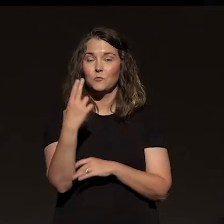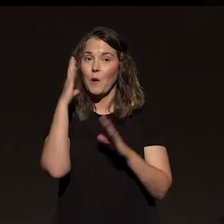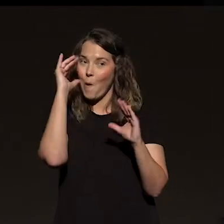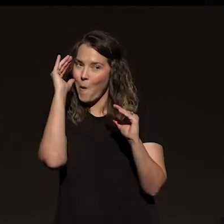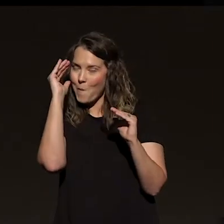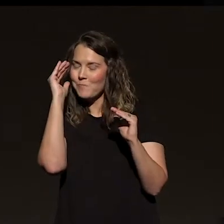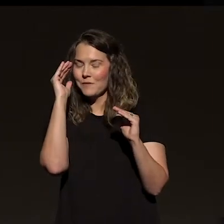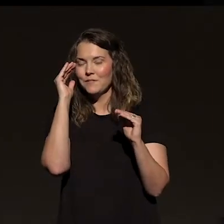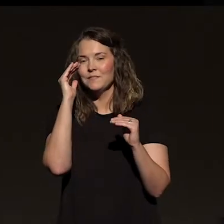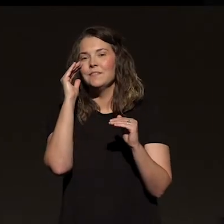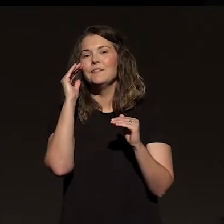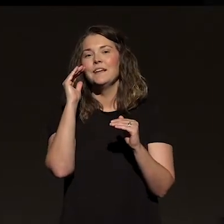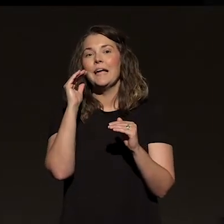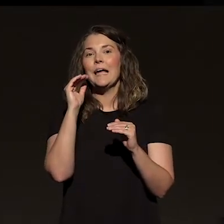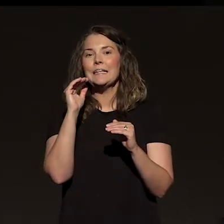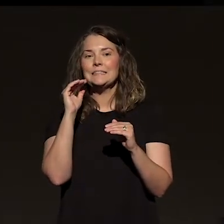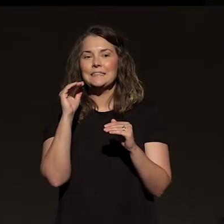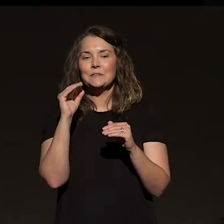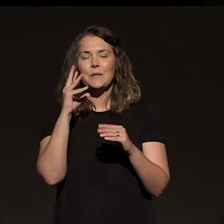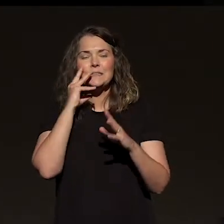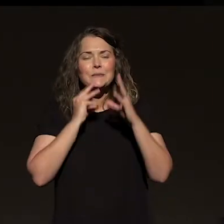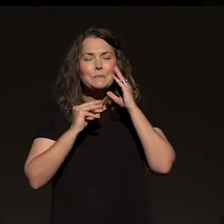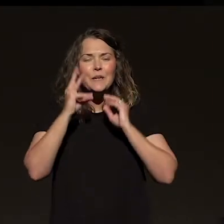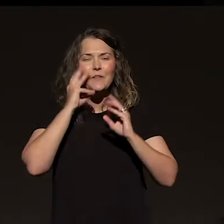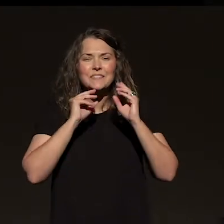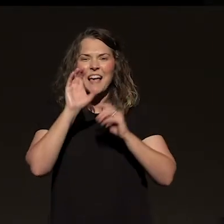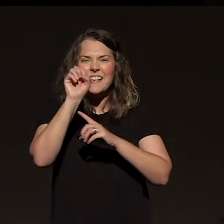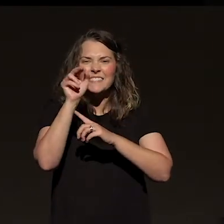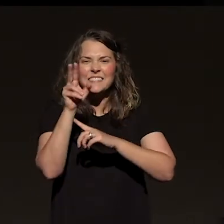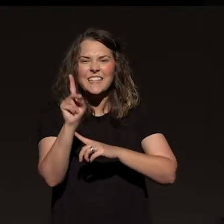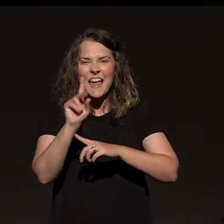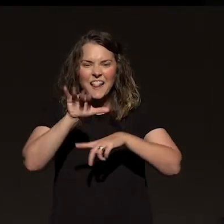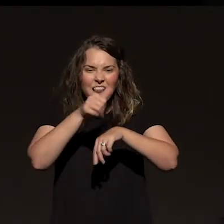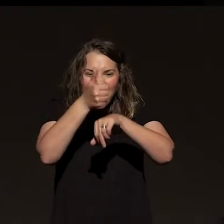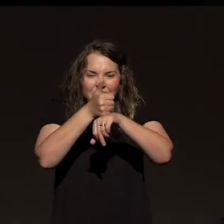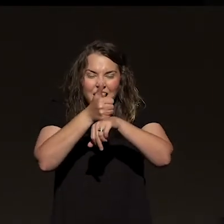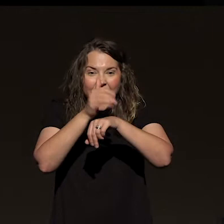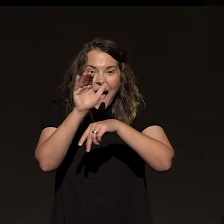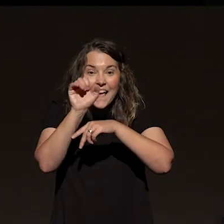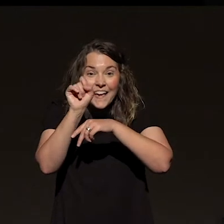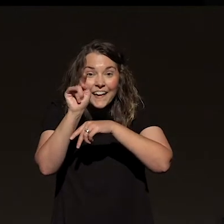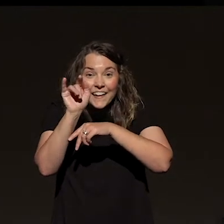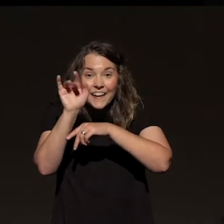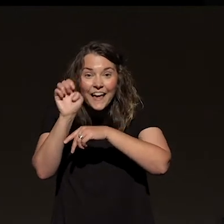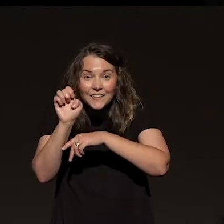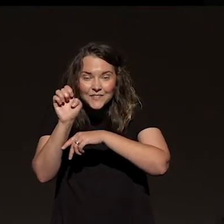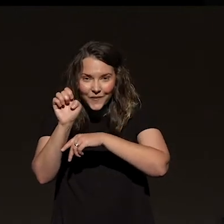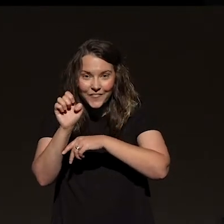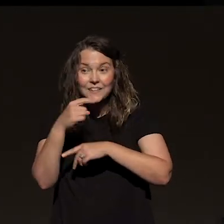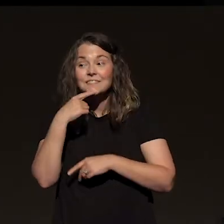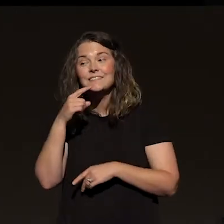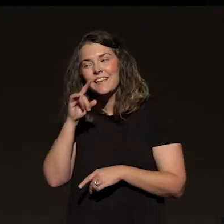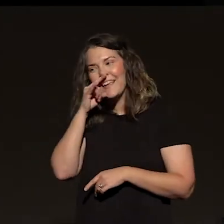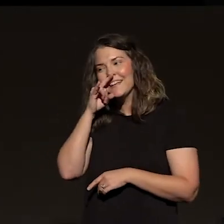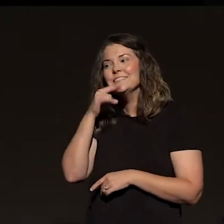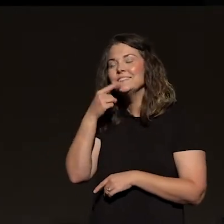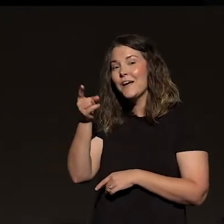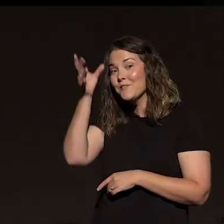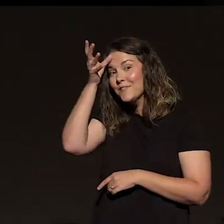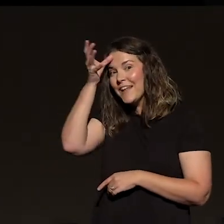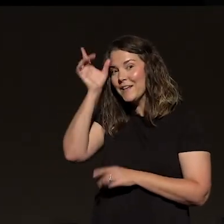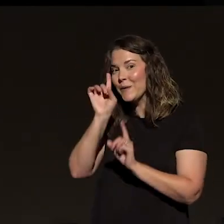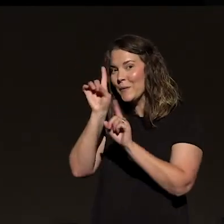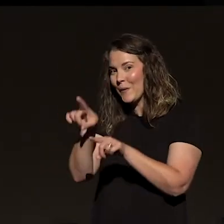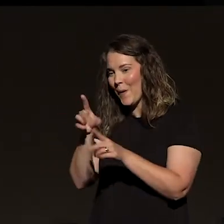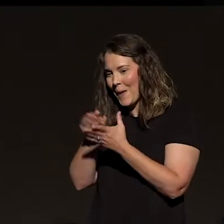to go to the sand and build a sandcastle. Come on, kids, y know what I'm talking about. Make your daddy, go to Dollar General and get the little package with the